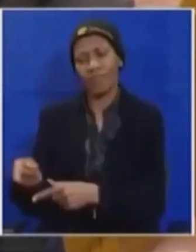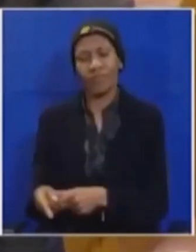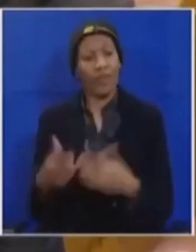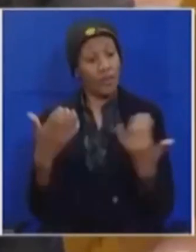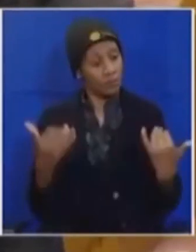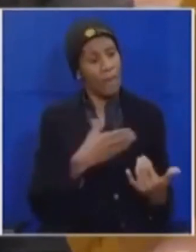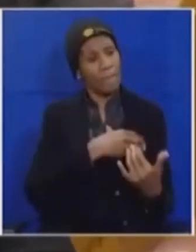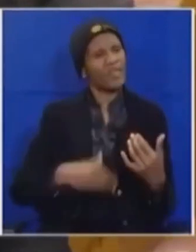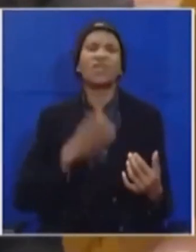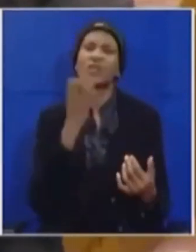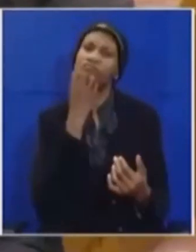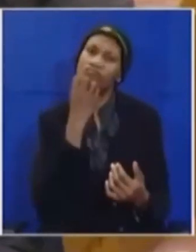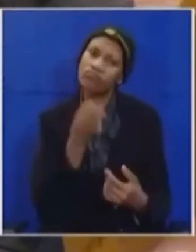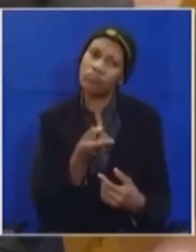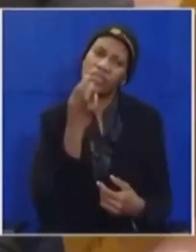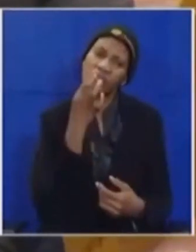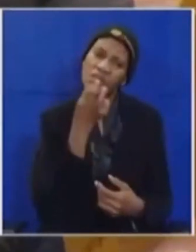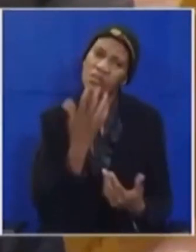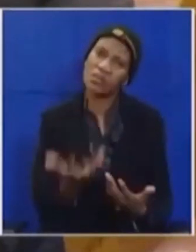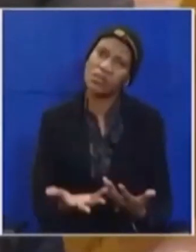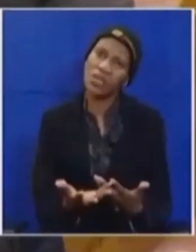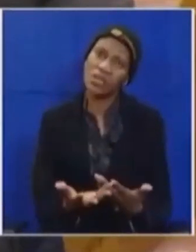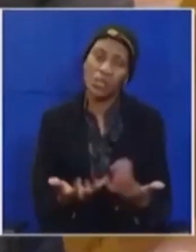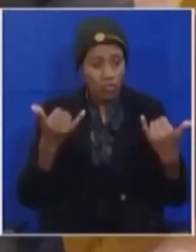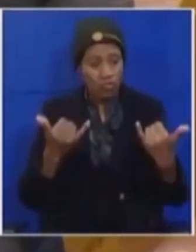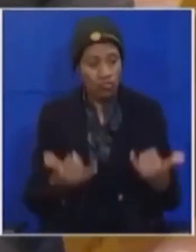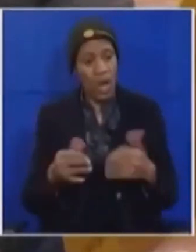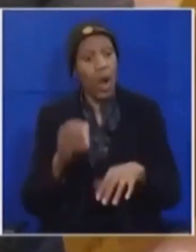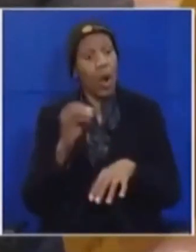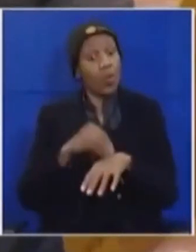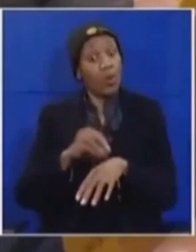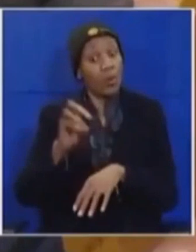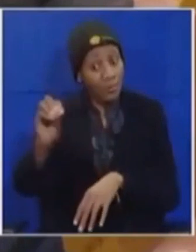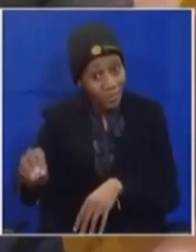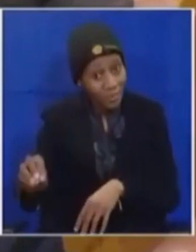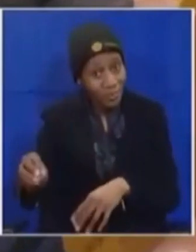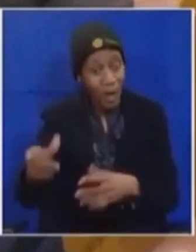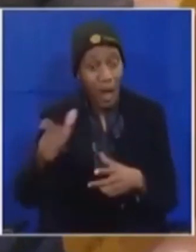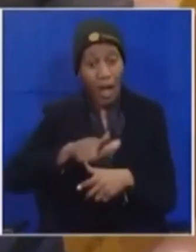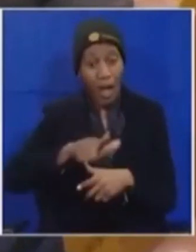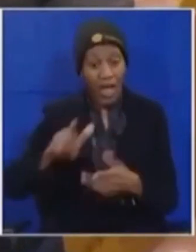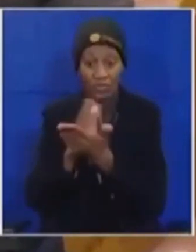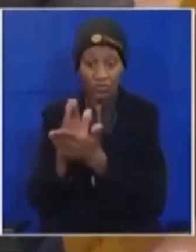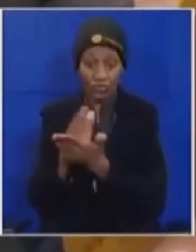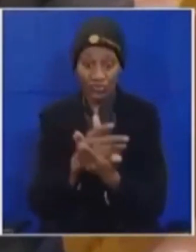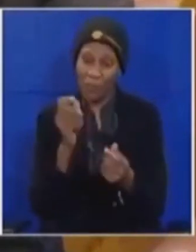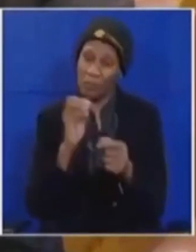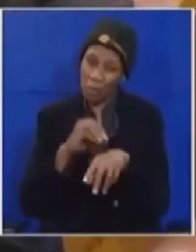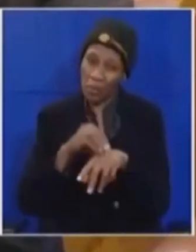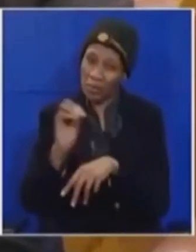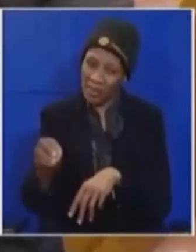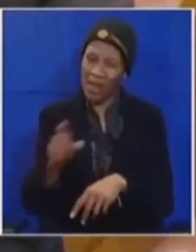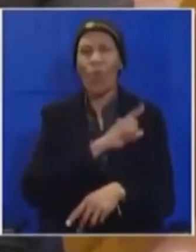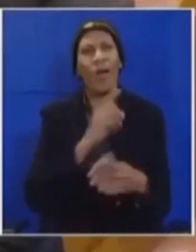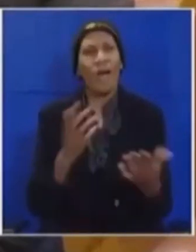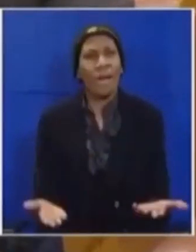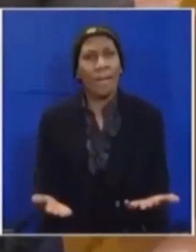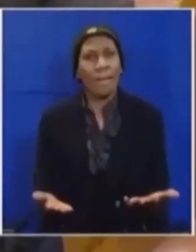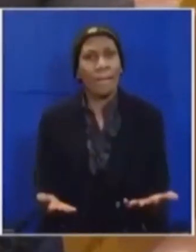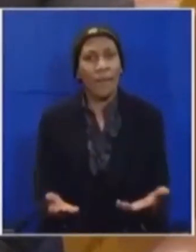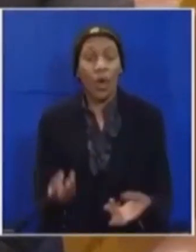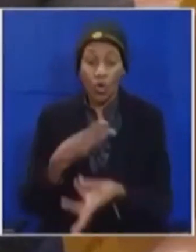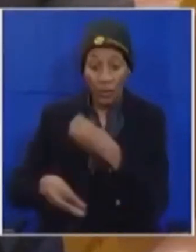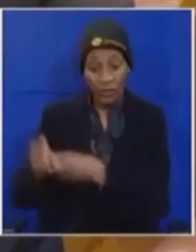absolutely correct when he says actually the reason why there's a problem with land reform is the fact that there's